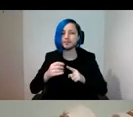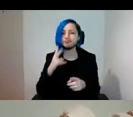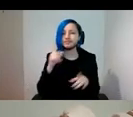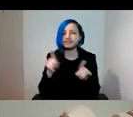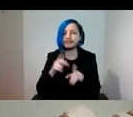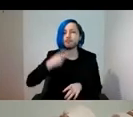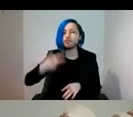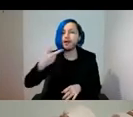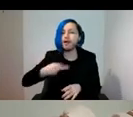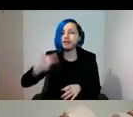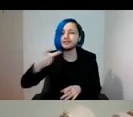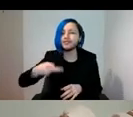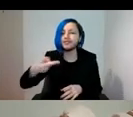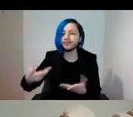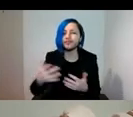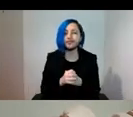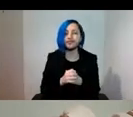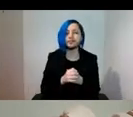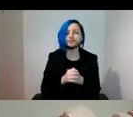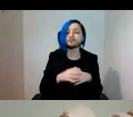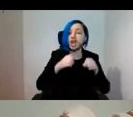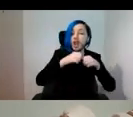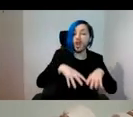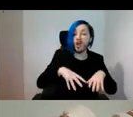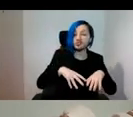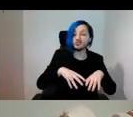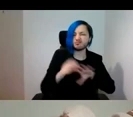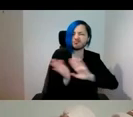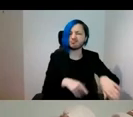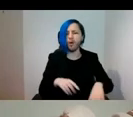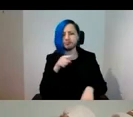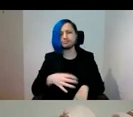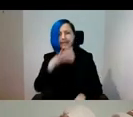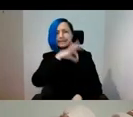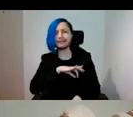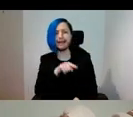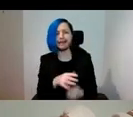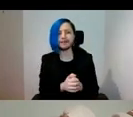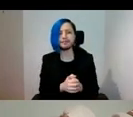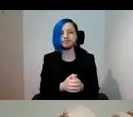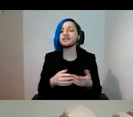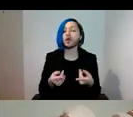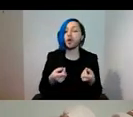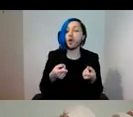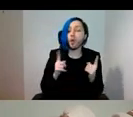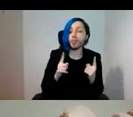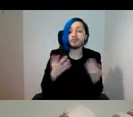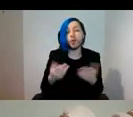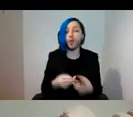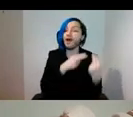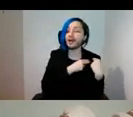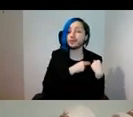iterative moments? Loss is seen as gain, and authority, as well as accountability, is shared.